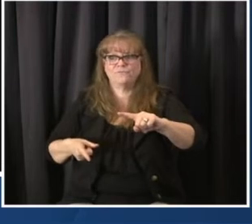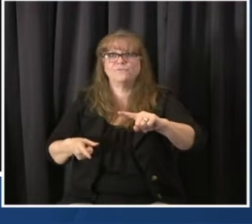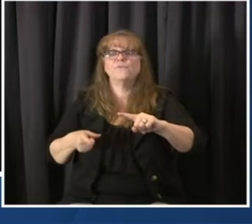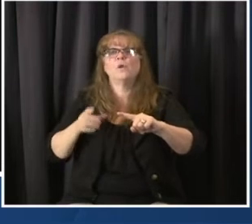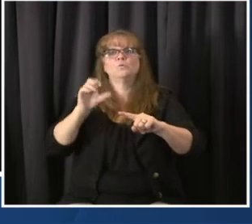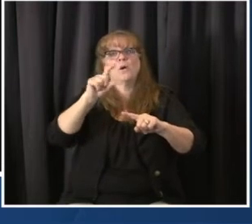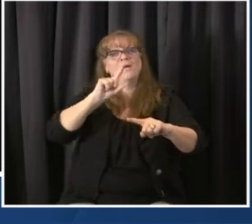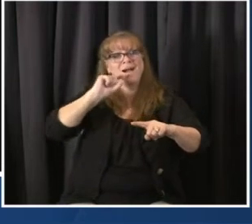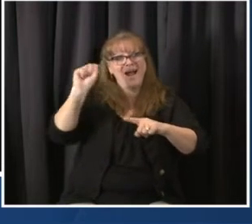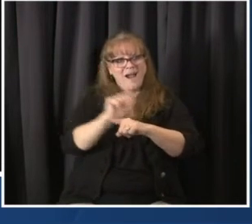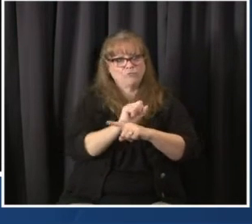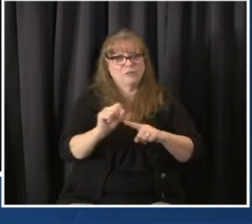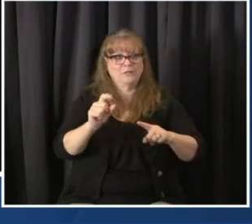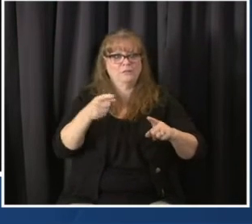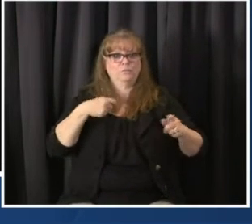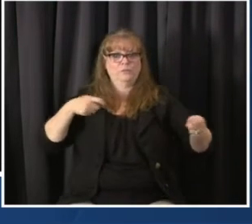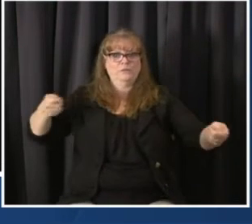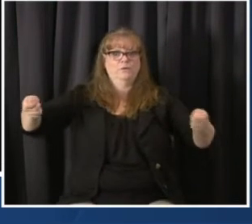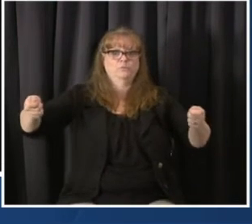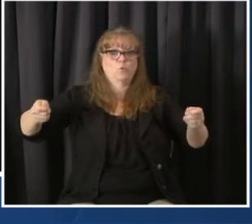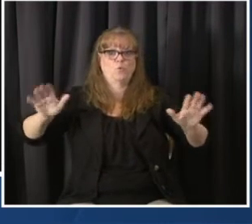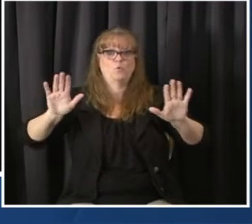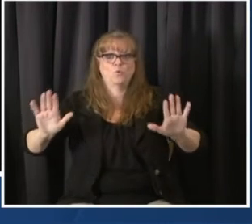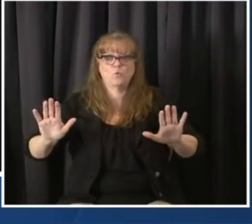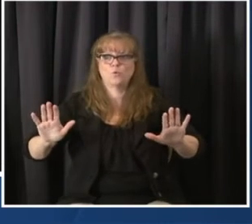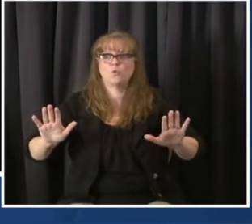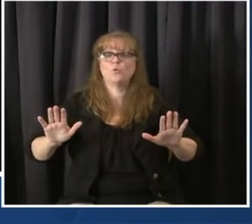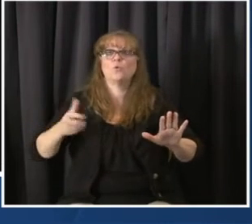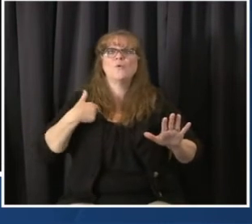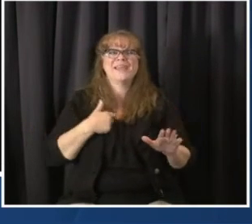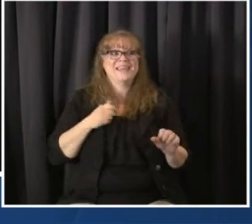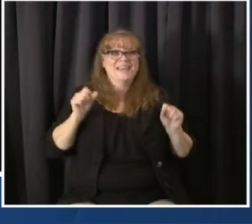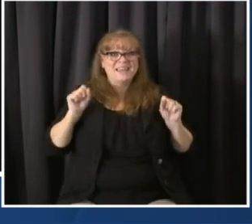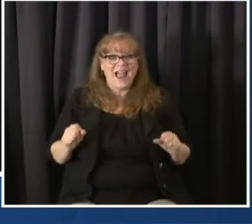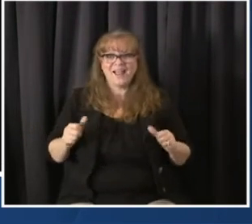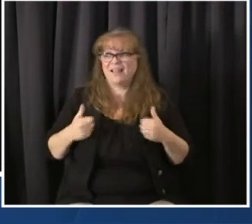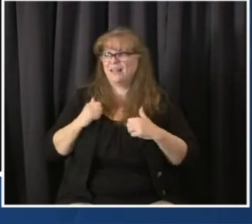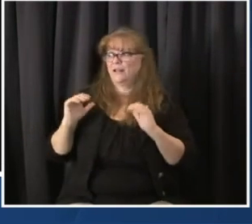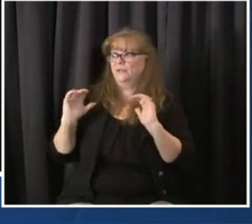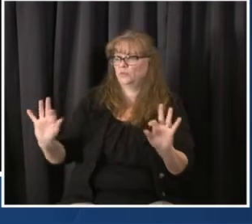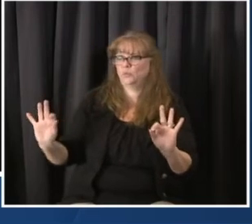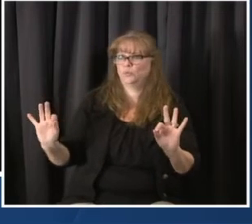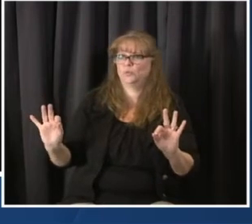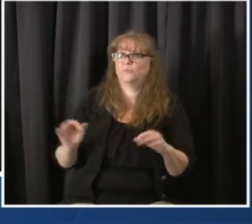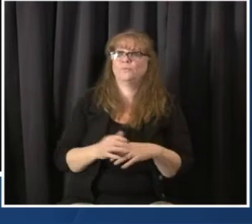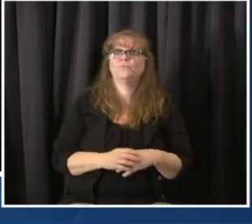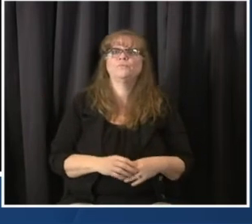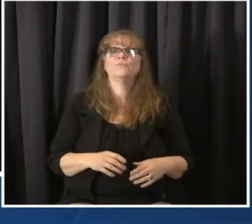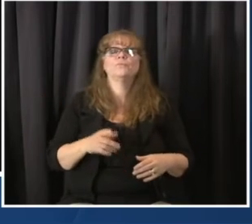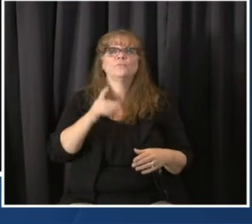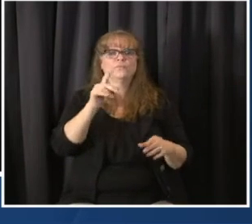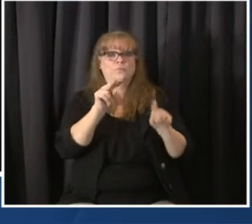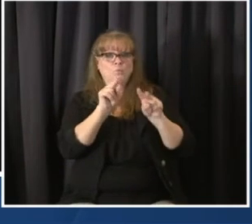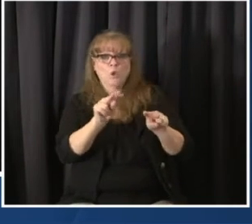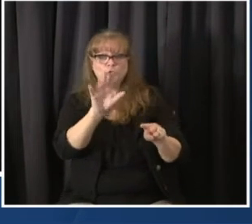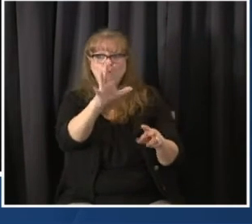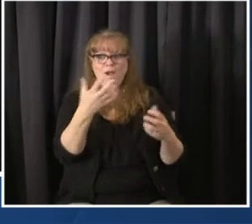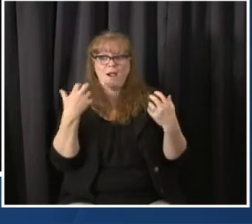in Colorado from a social, emotional, and economic perspective while monitoring the health data in real time every day.